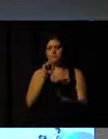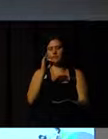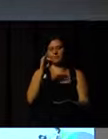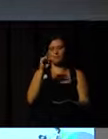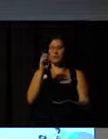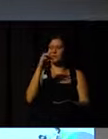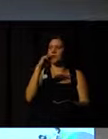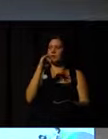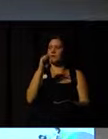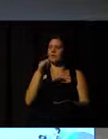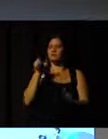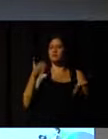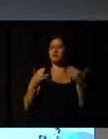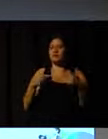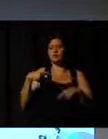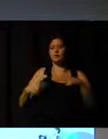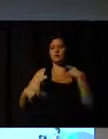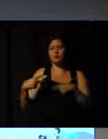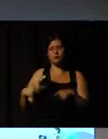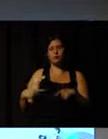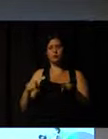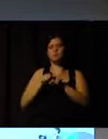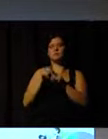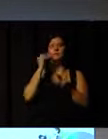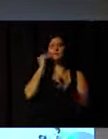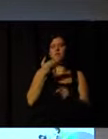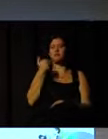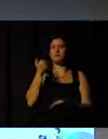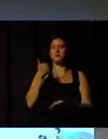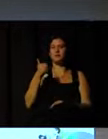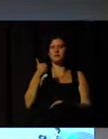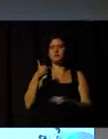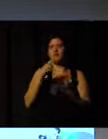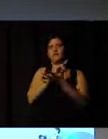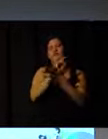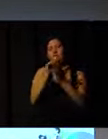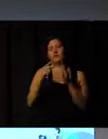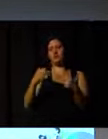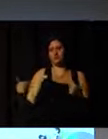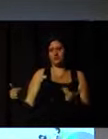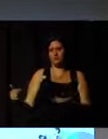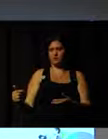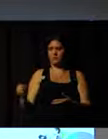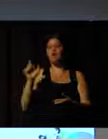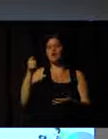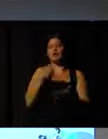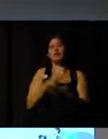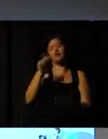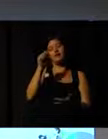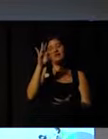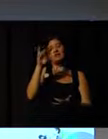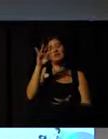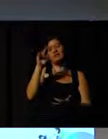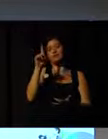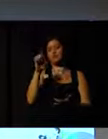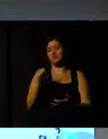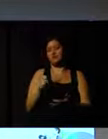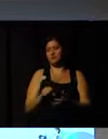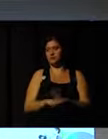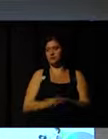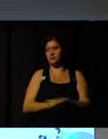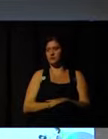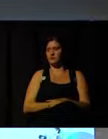this issue of systems. So the youngsters discuss legacies. So